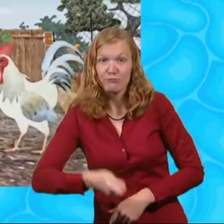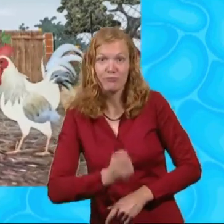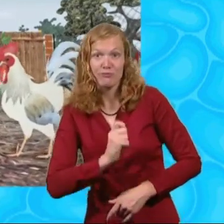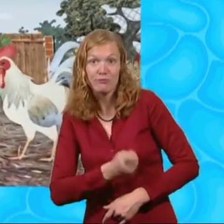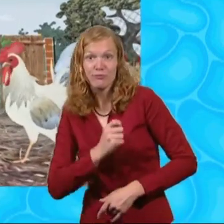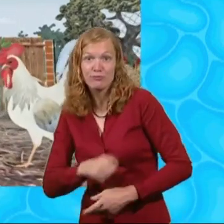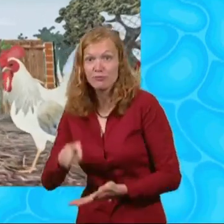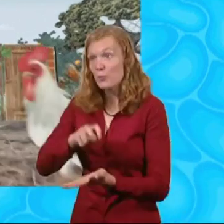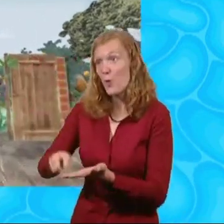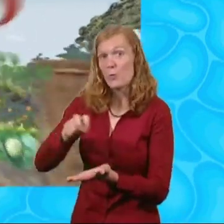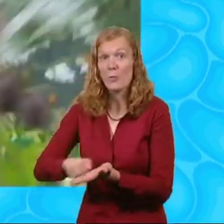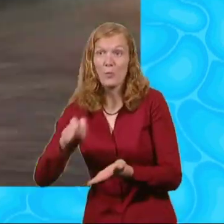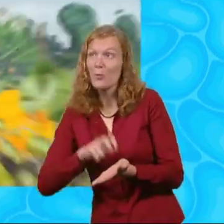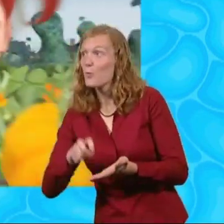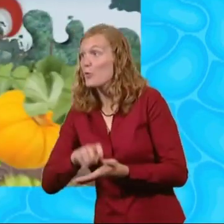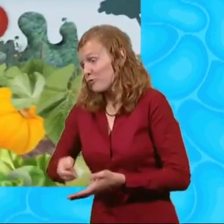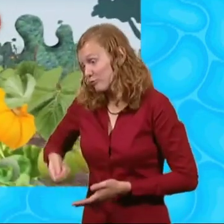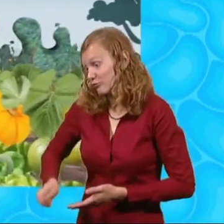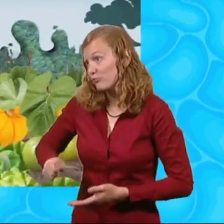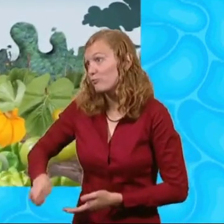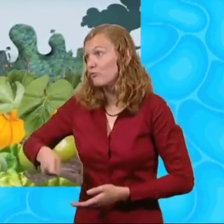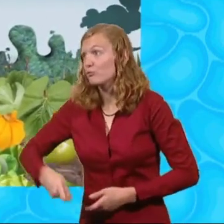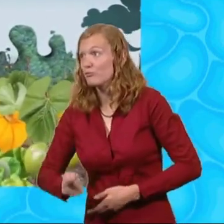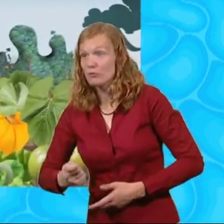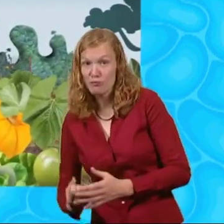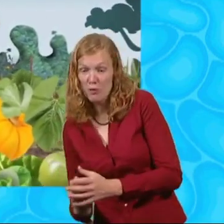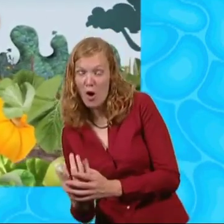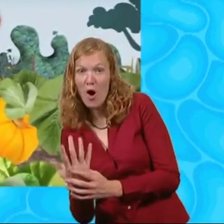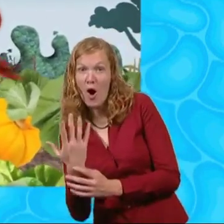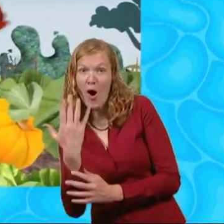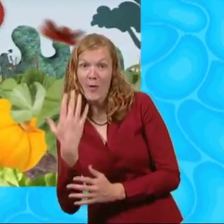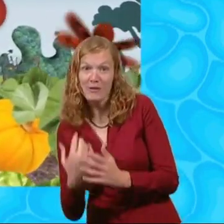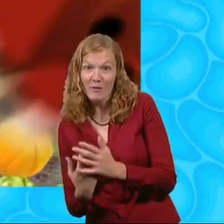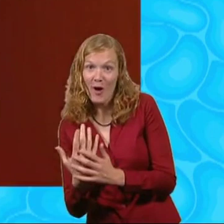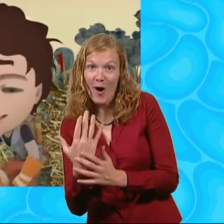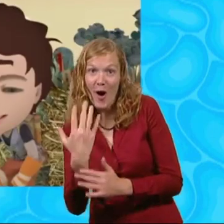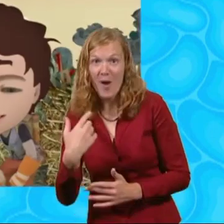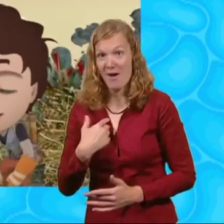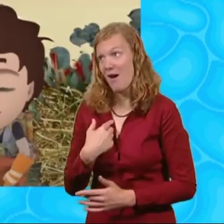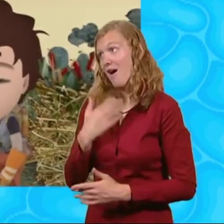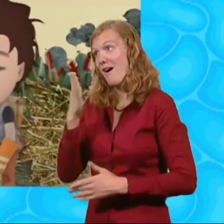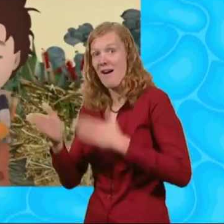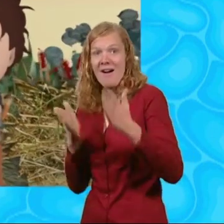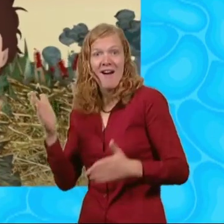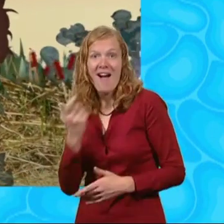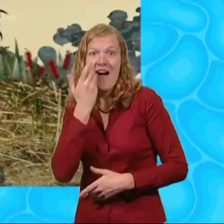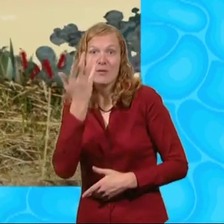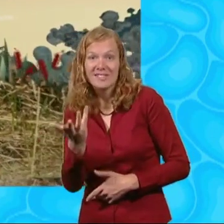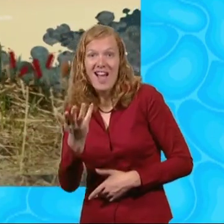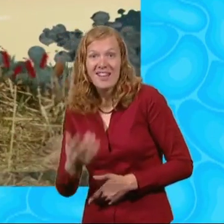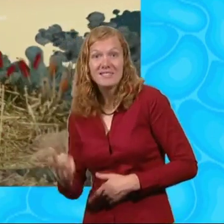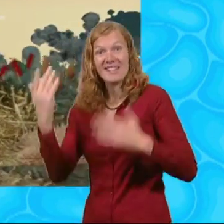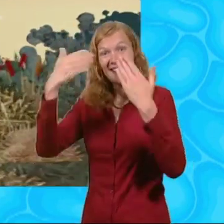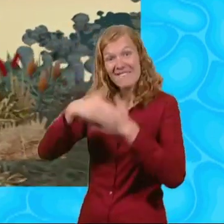burn and I'm gonna get grubby I'm gonna burn and I'm gonna get grubby And when it's